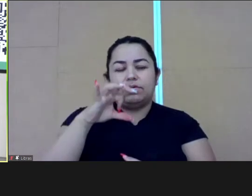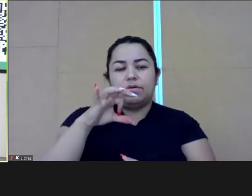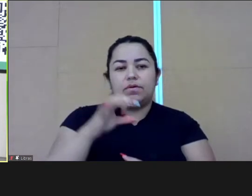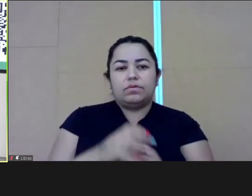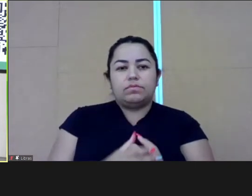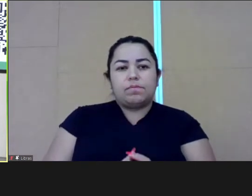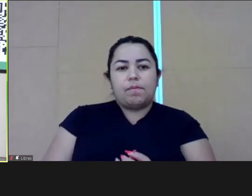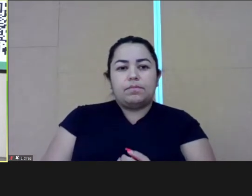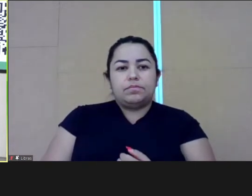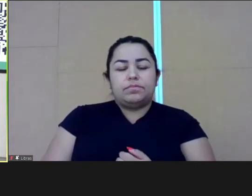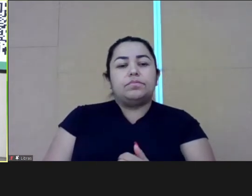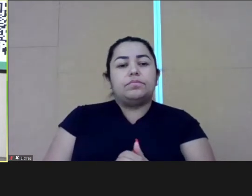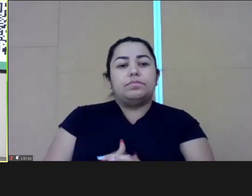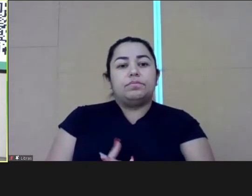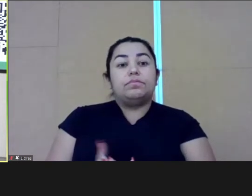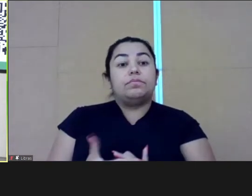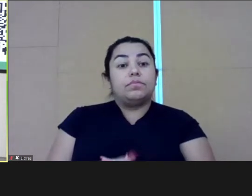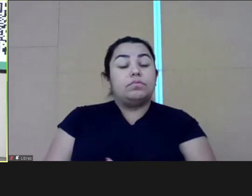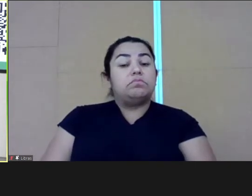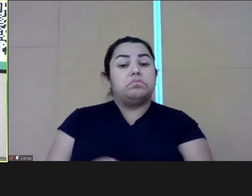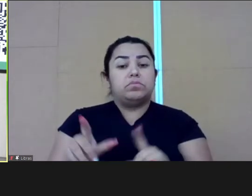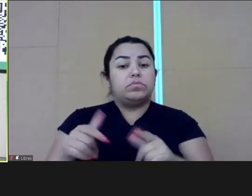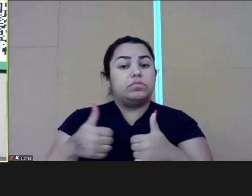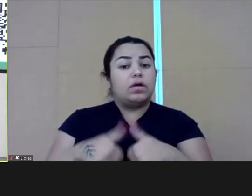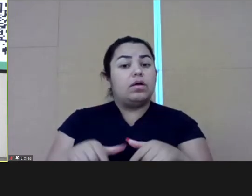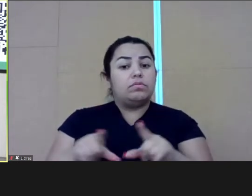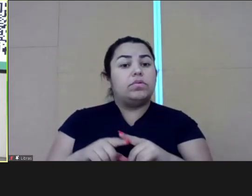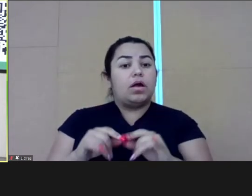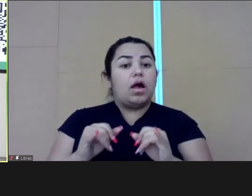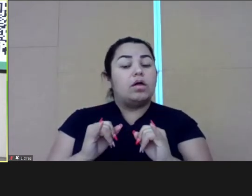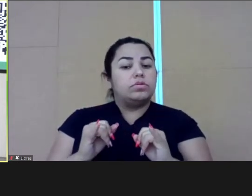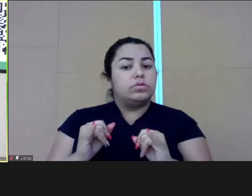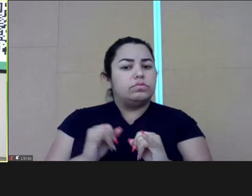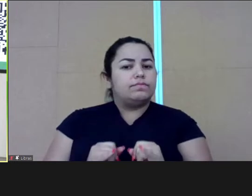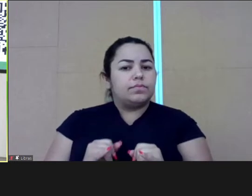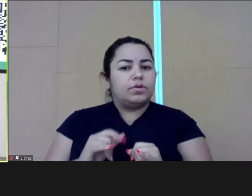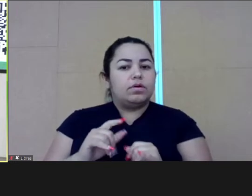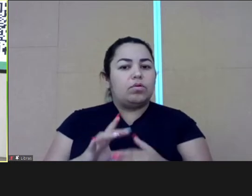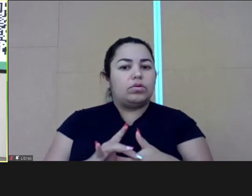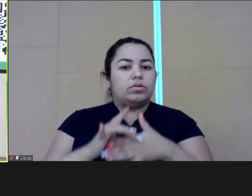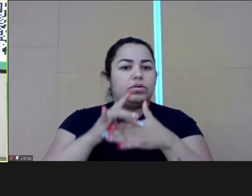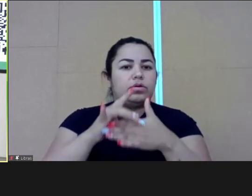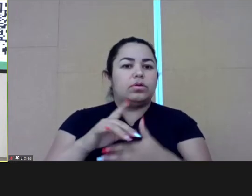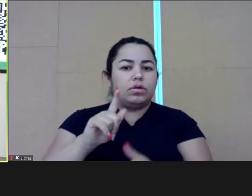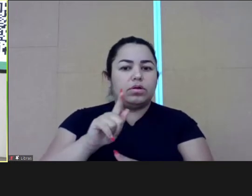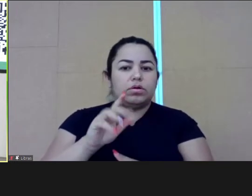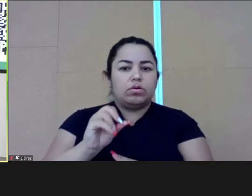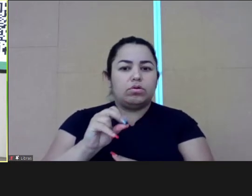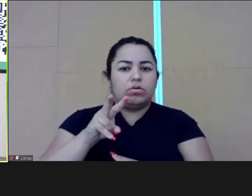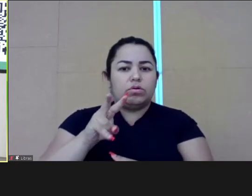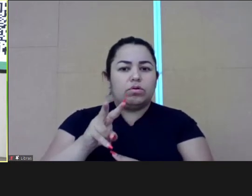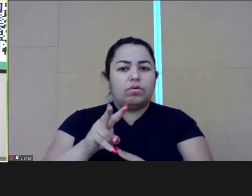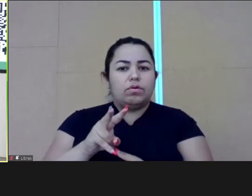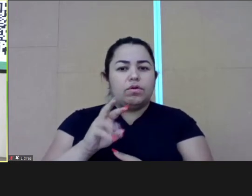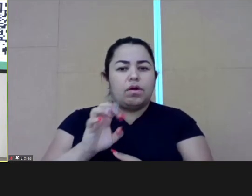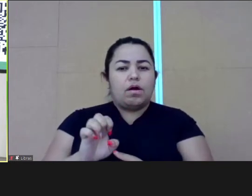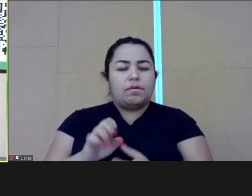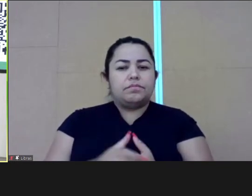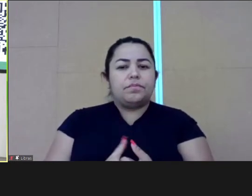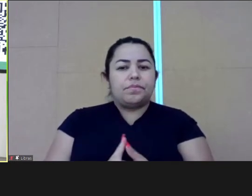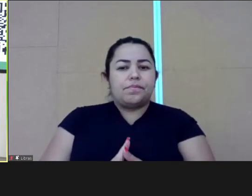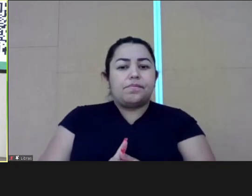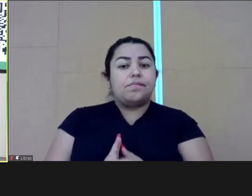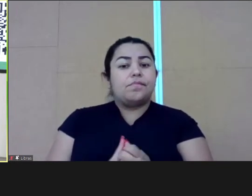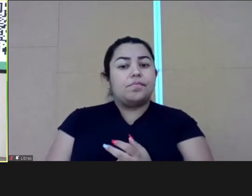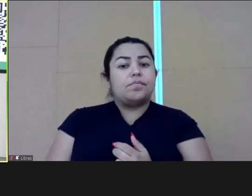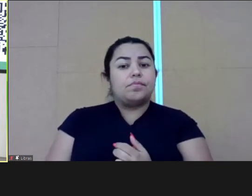we are still designing the DataGov program, which is a program for this future